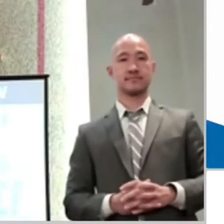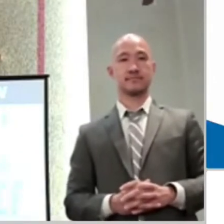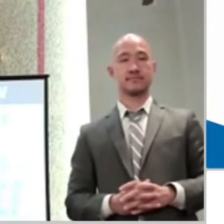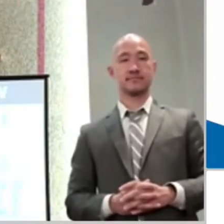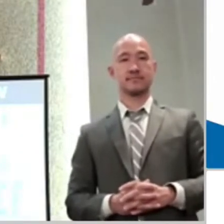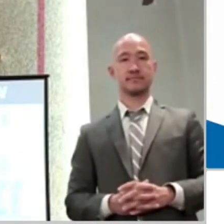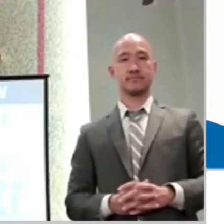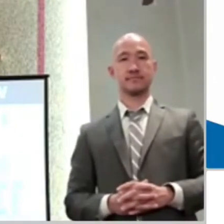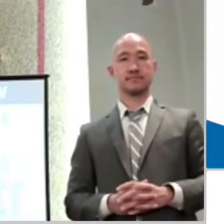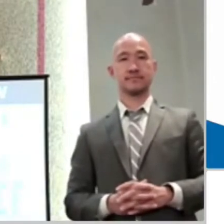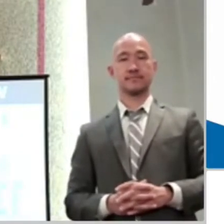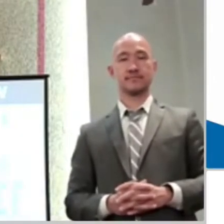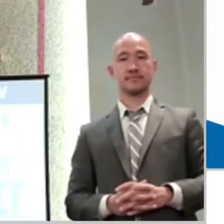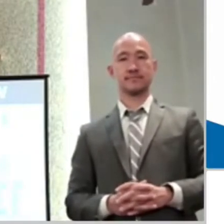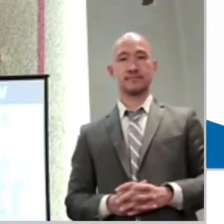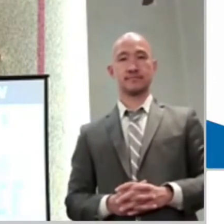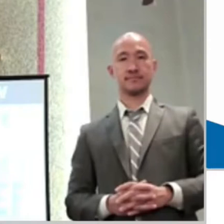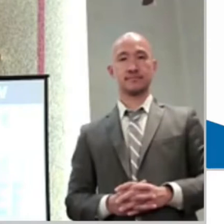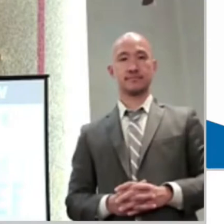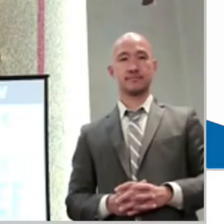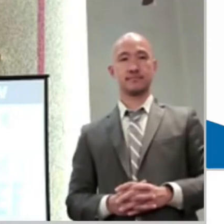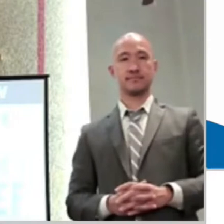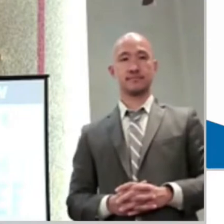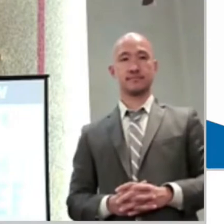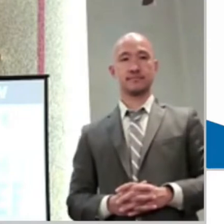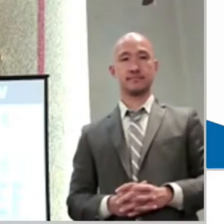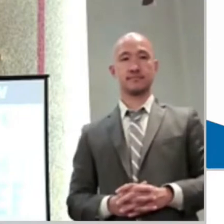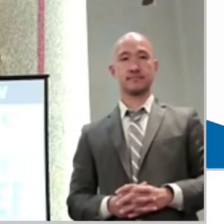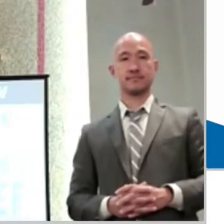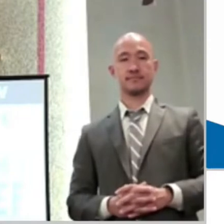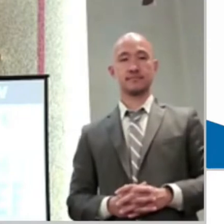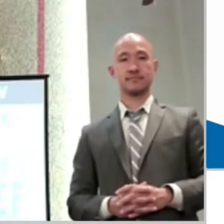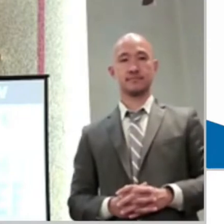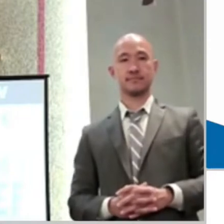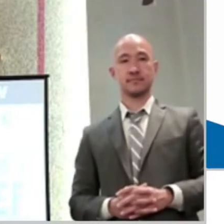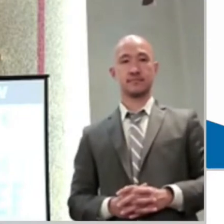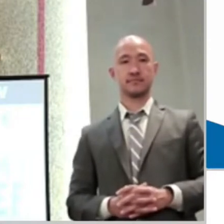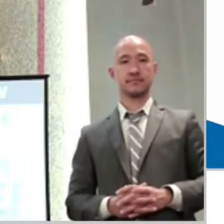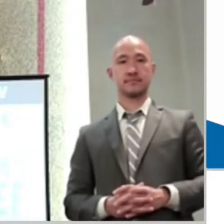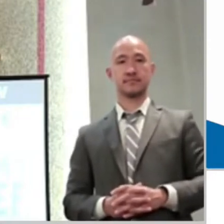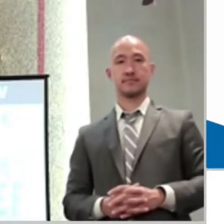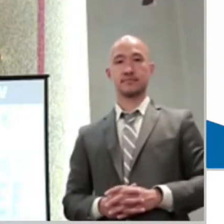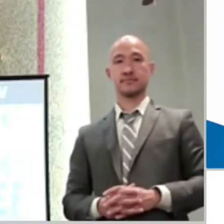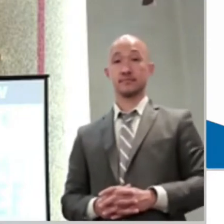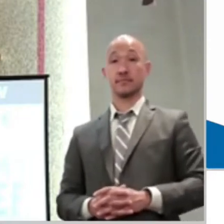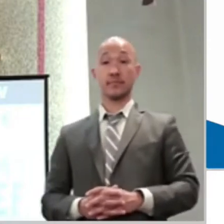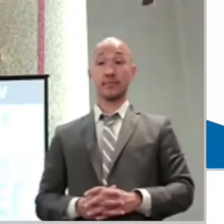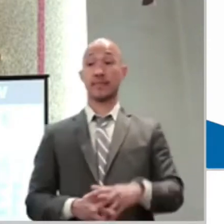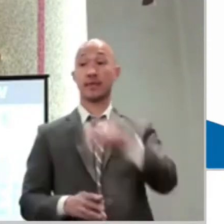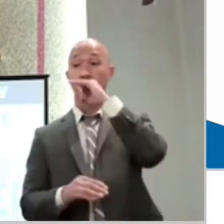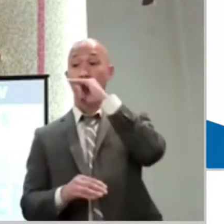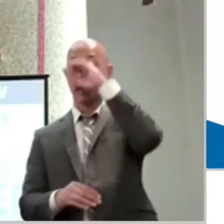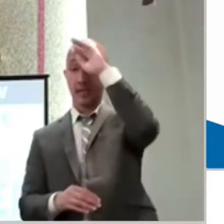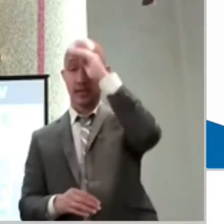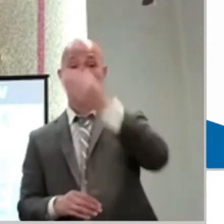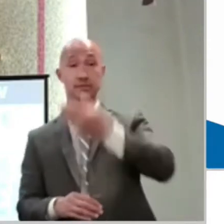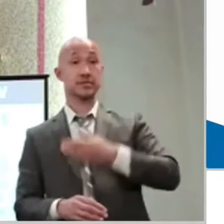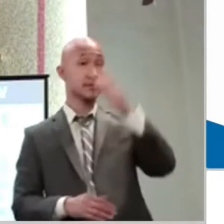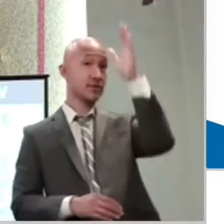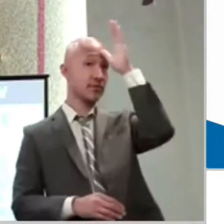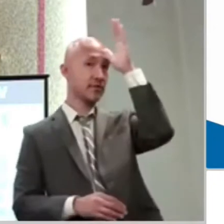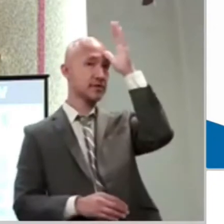did right here. Lord, believe, help me in my unbelief. I believe, Lord.